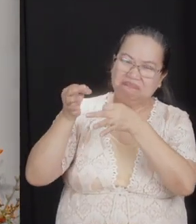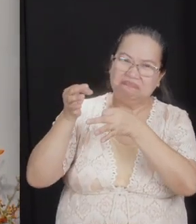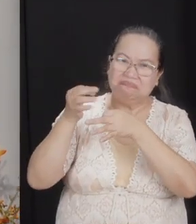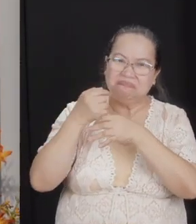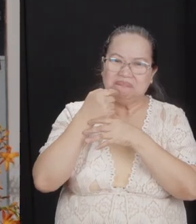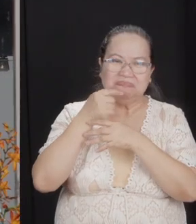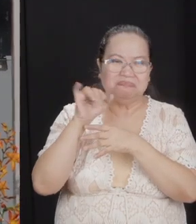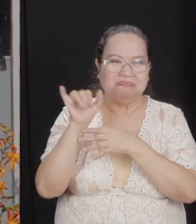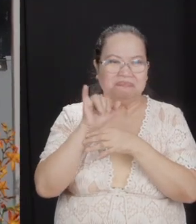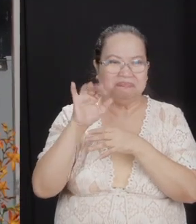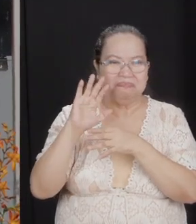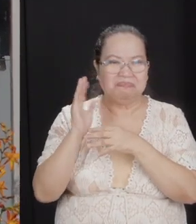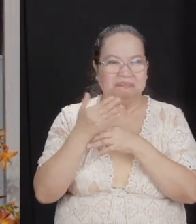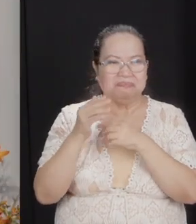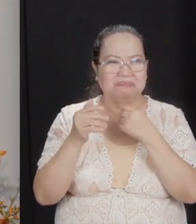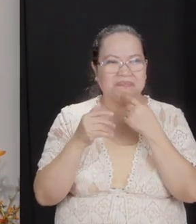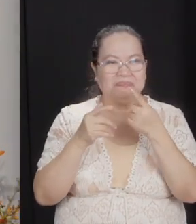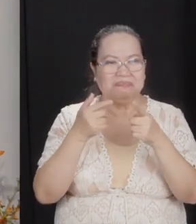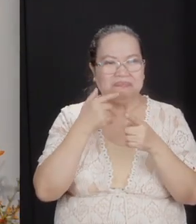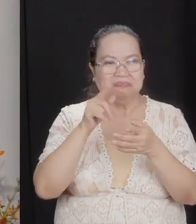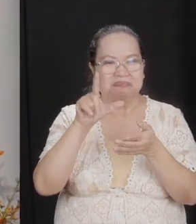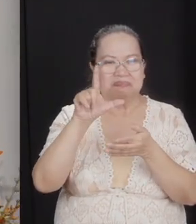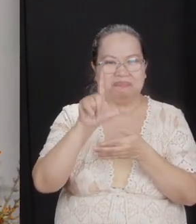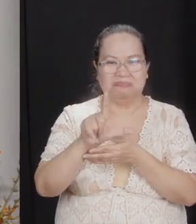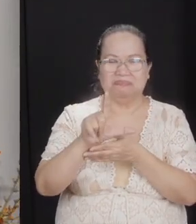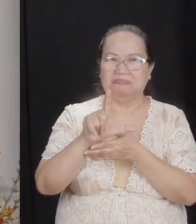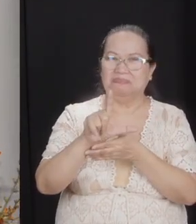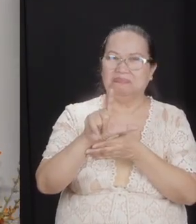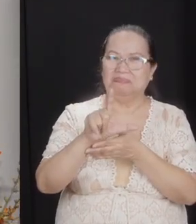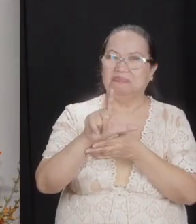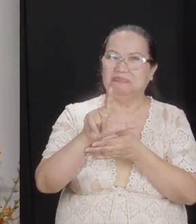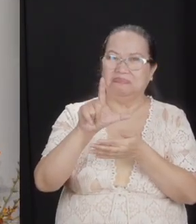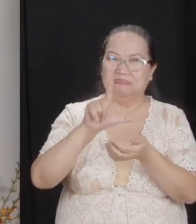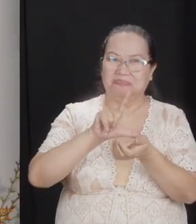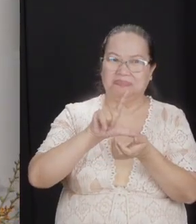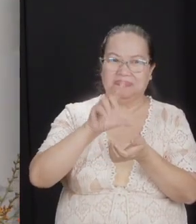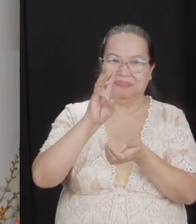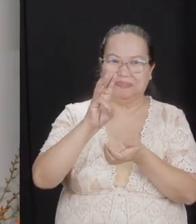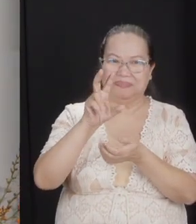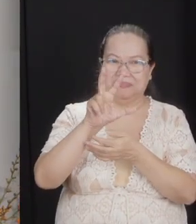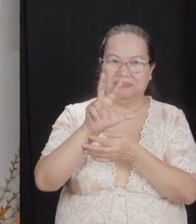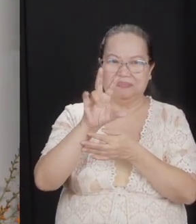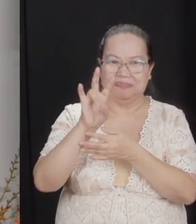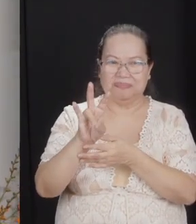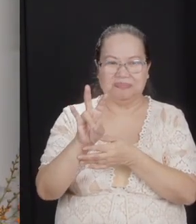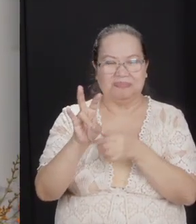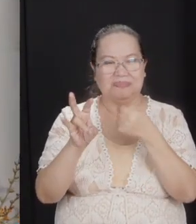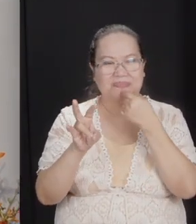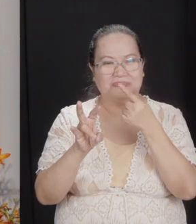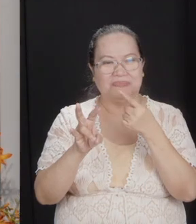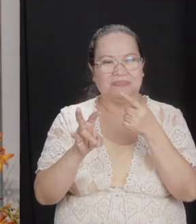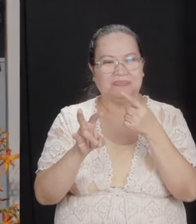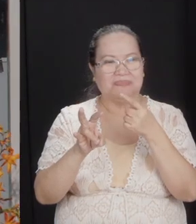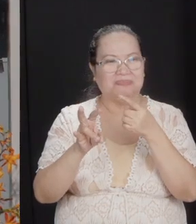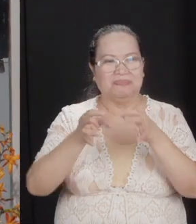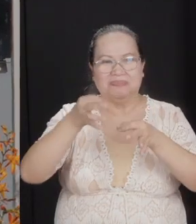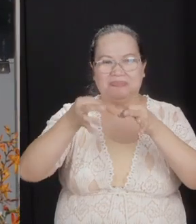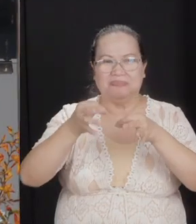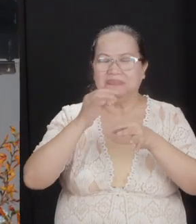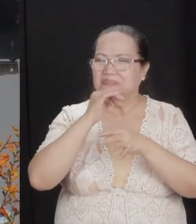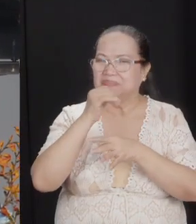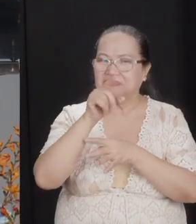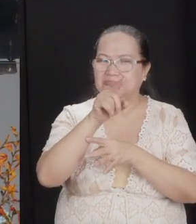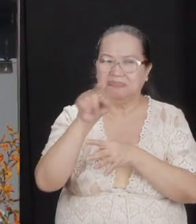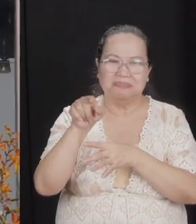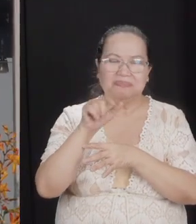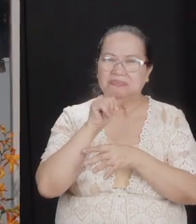bulletin. That's my fault. It should be Luke 6.37. It says in Luke 6.37, Judge not and you